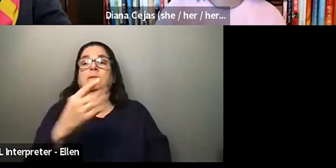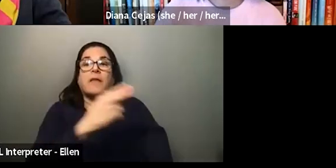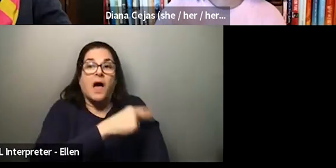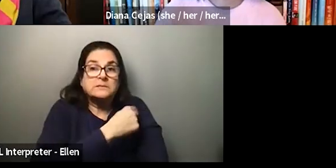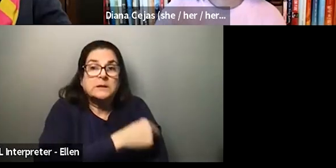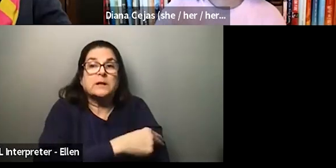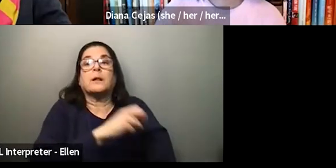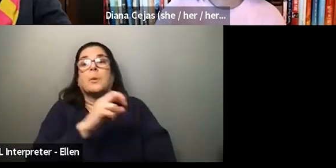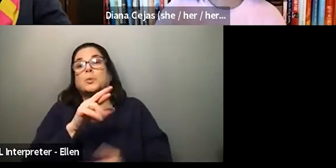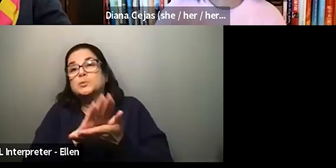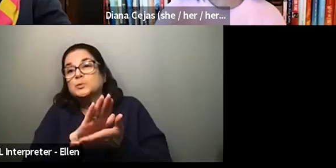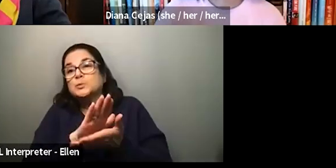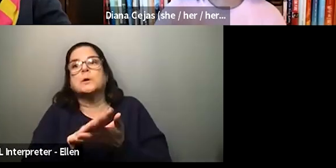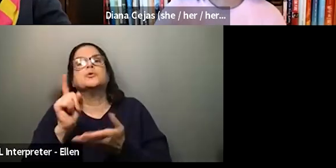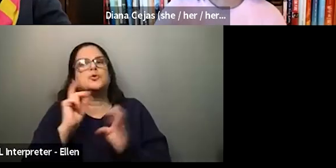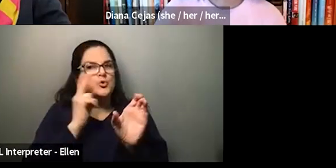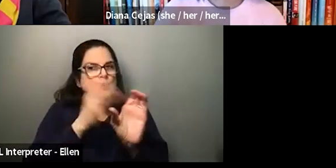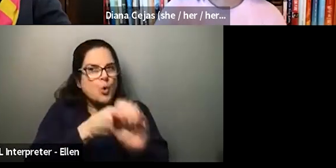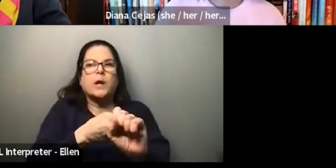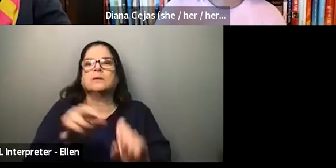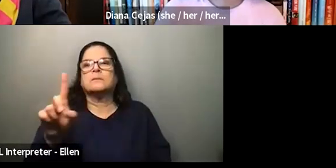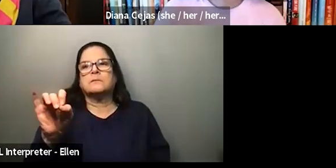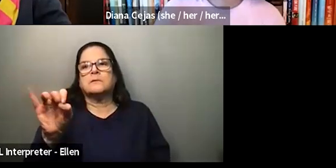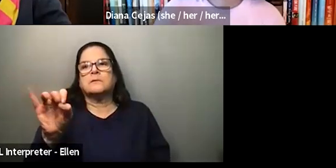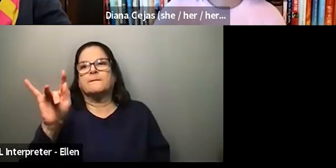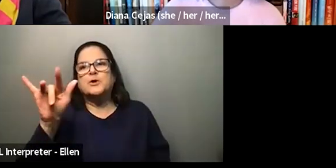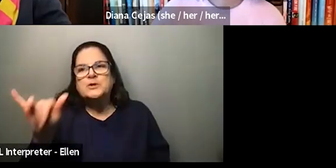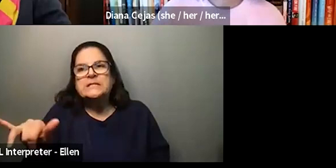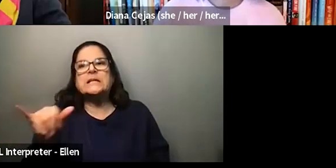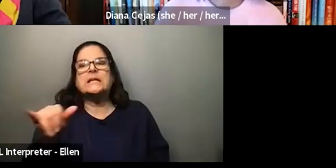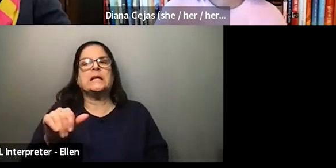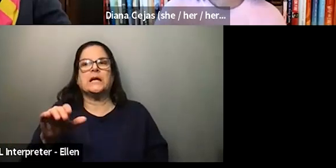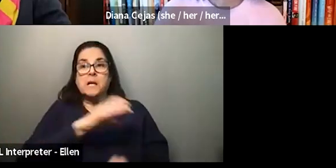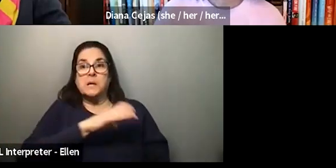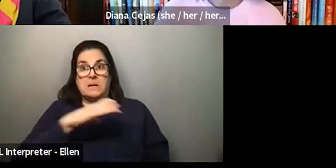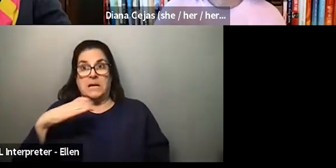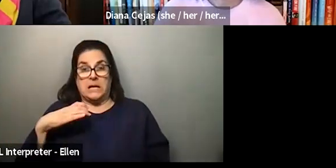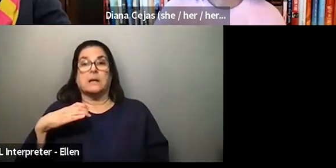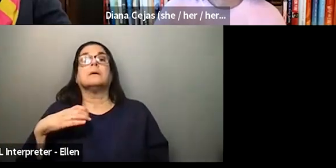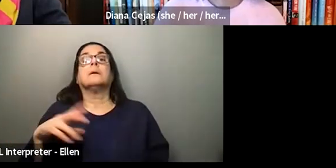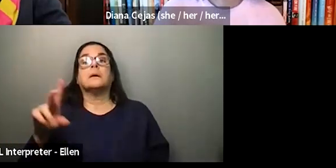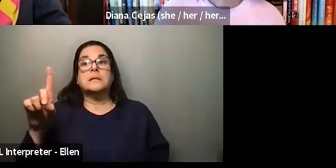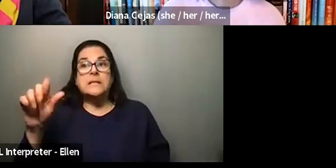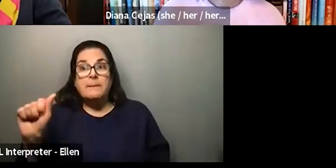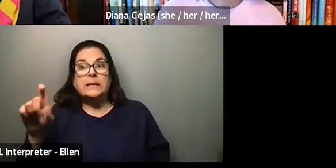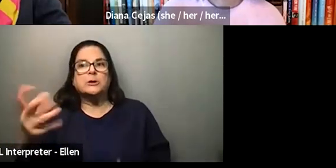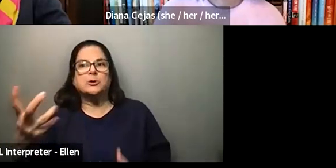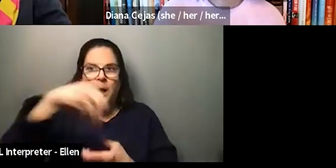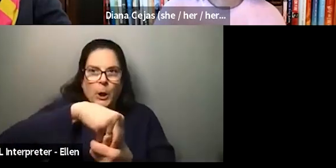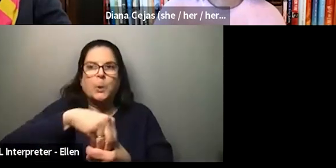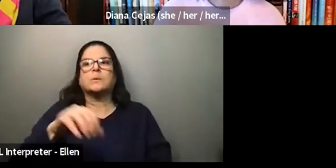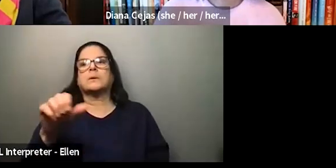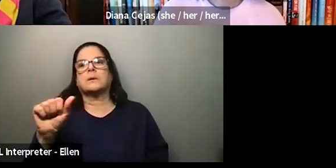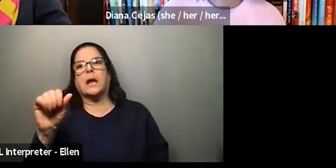be on the diversity committee and make sure that disability and ableism is something that your institution or program is thinking about as well. And so I think